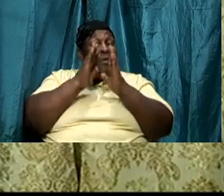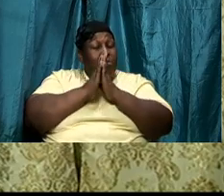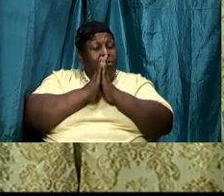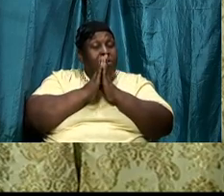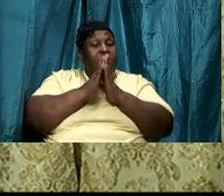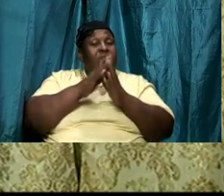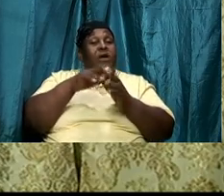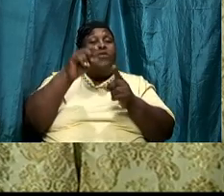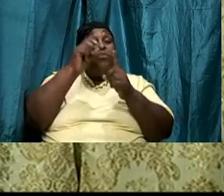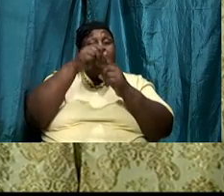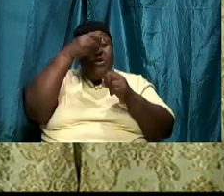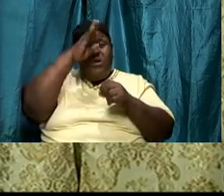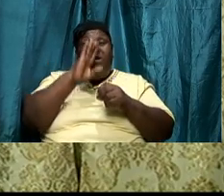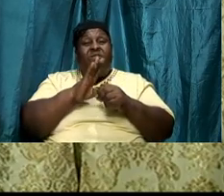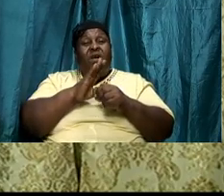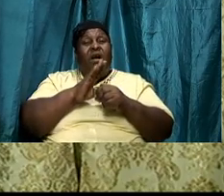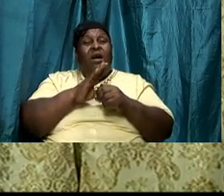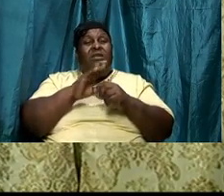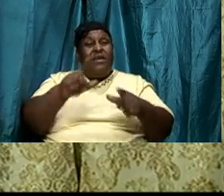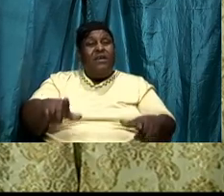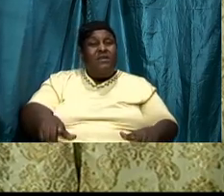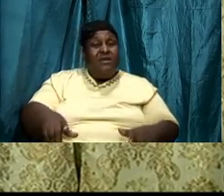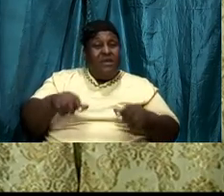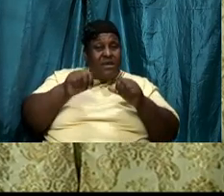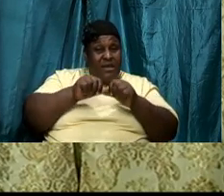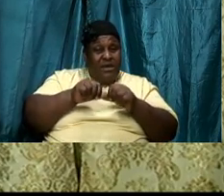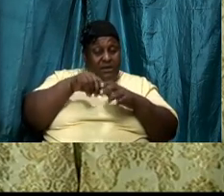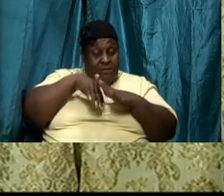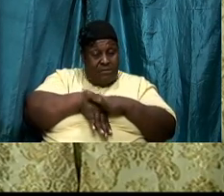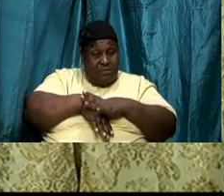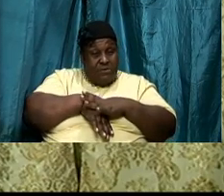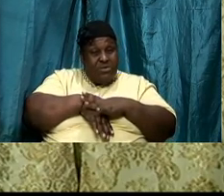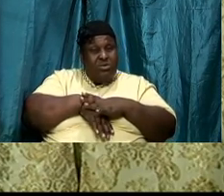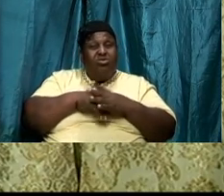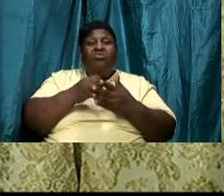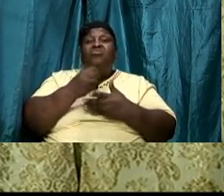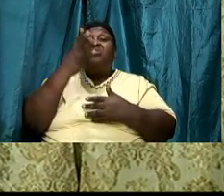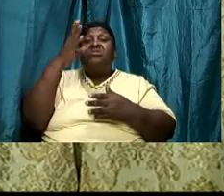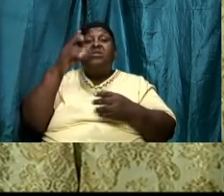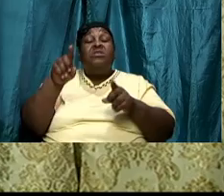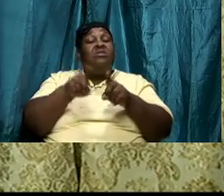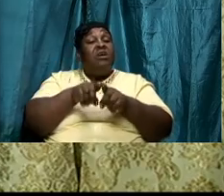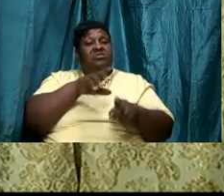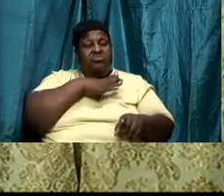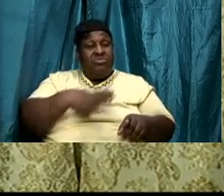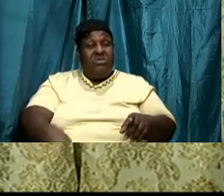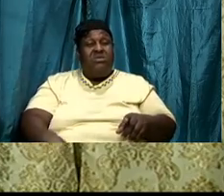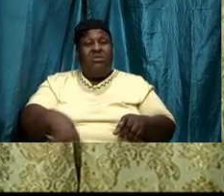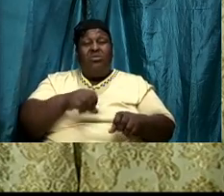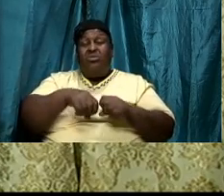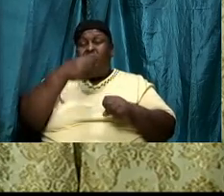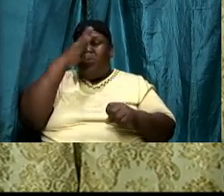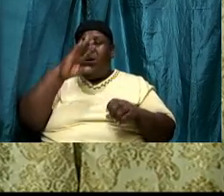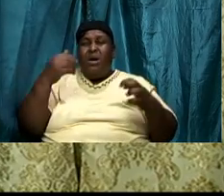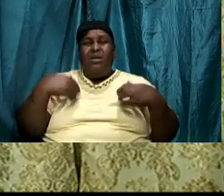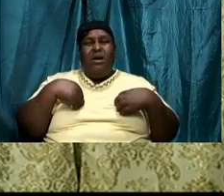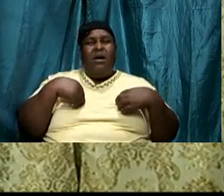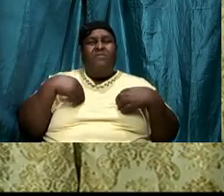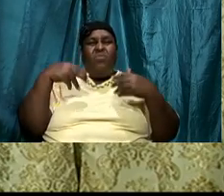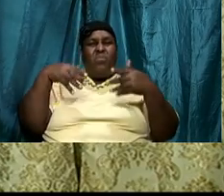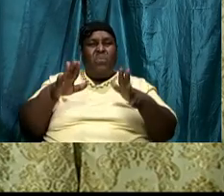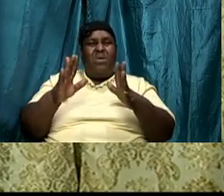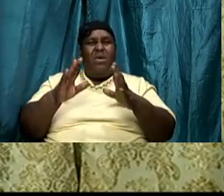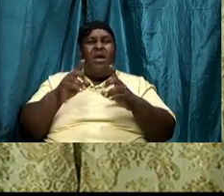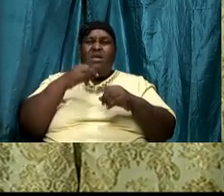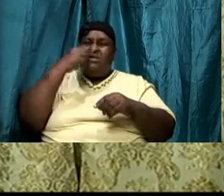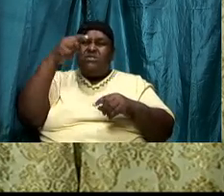in us richly as saints so that God can have his way with us and speak to